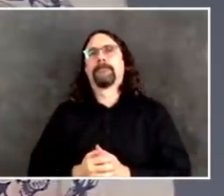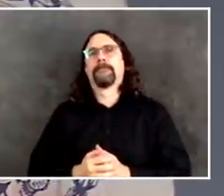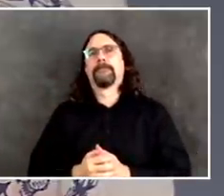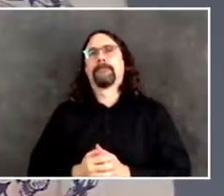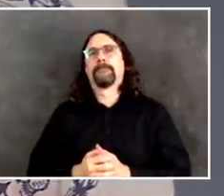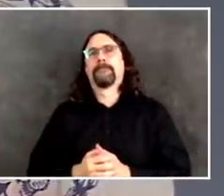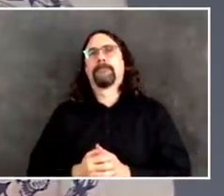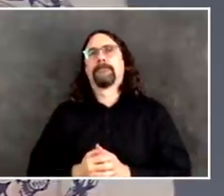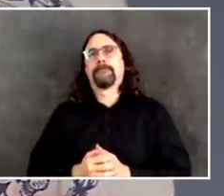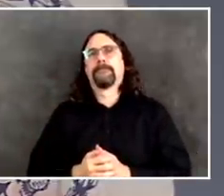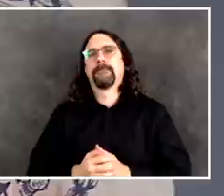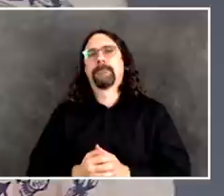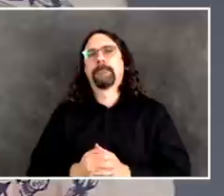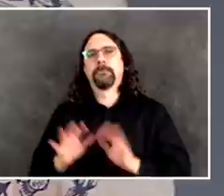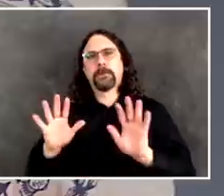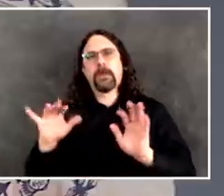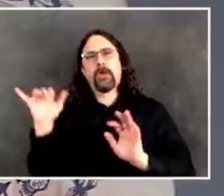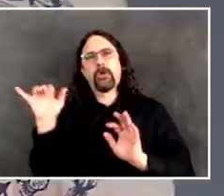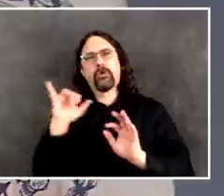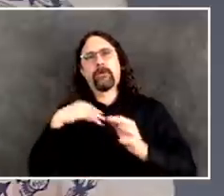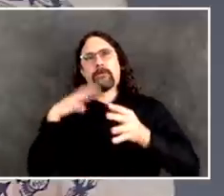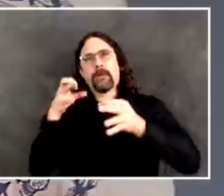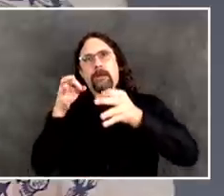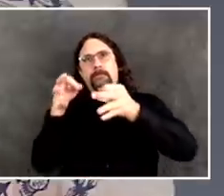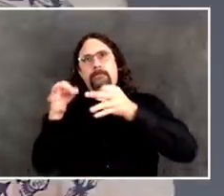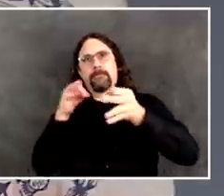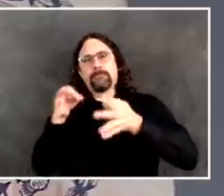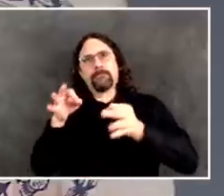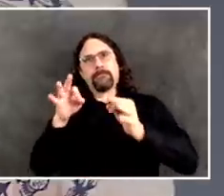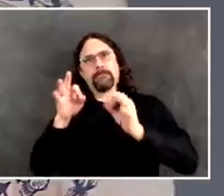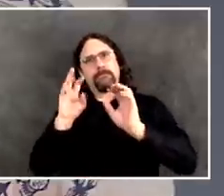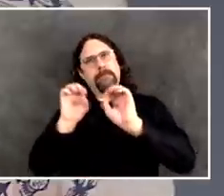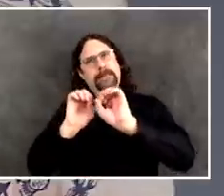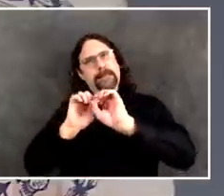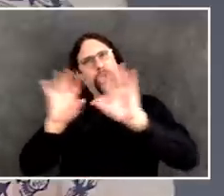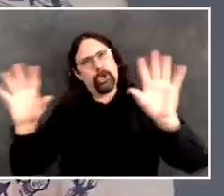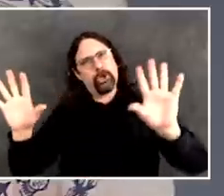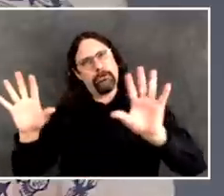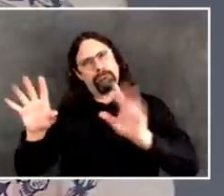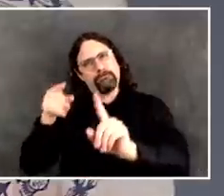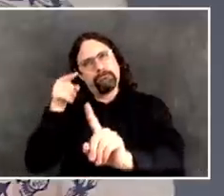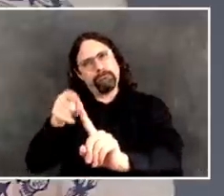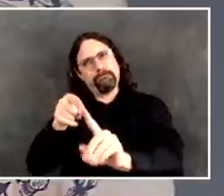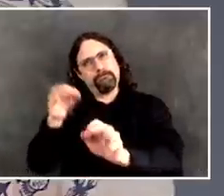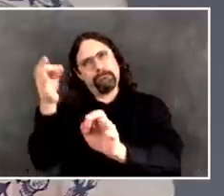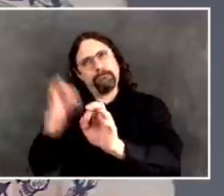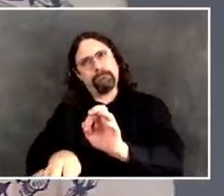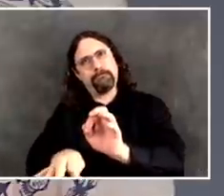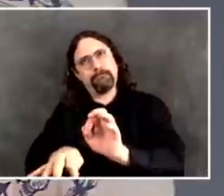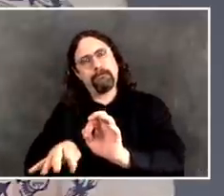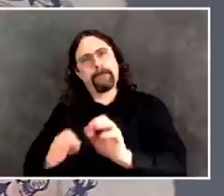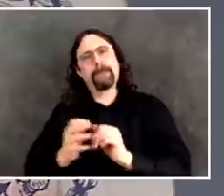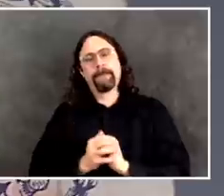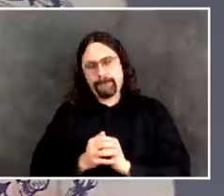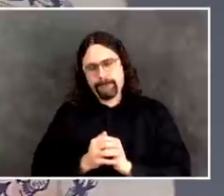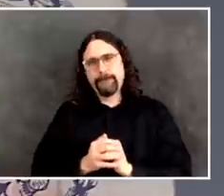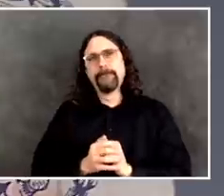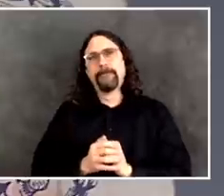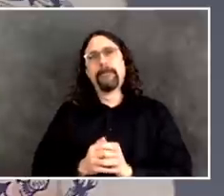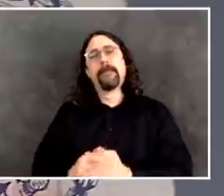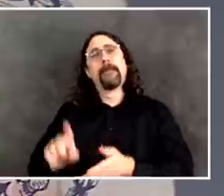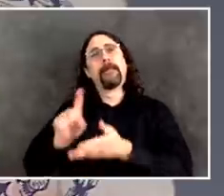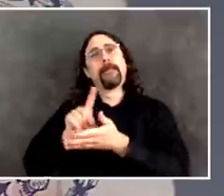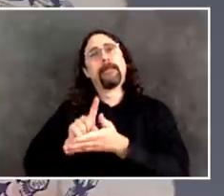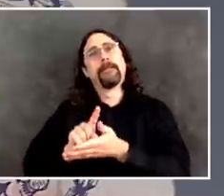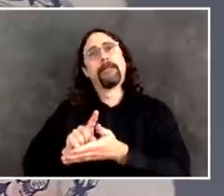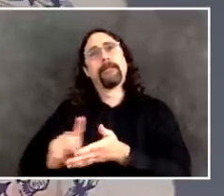excuse me, up until last week, so last week's an important kind of watershed. As of last week, we did not have